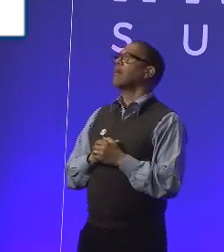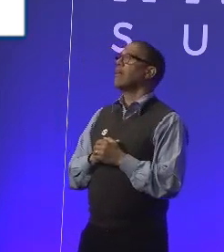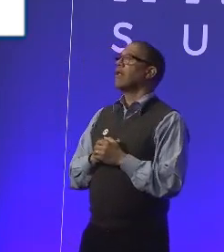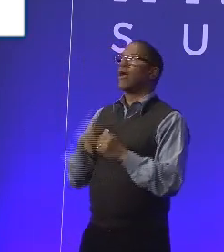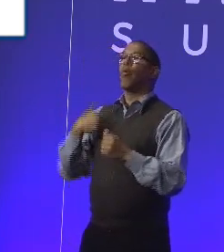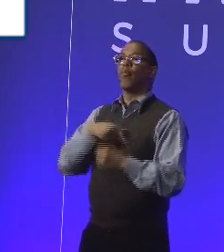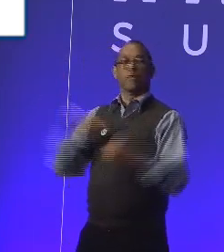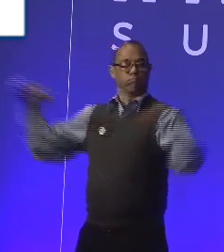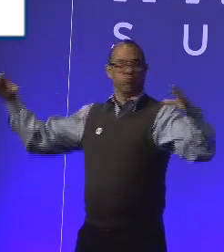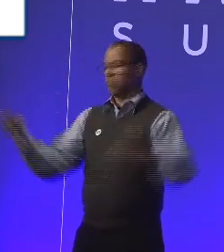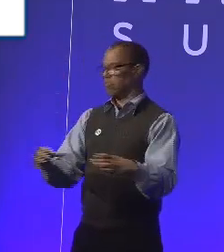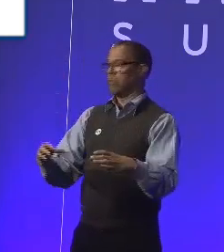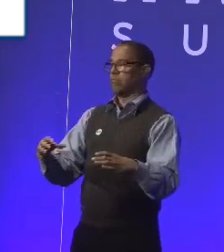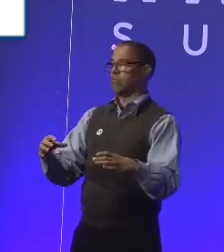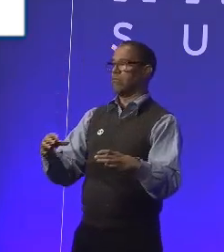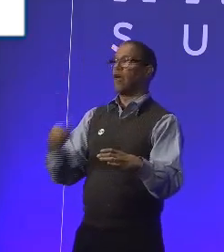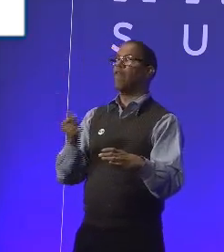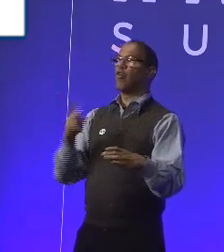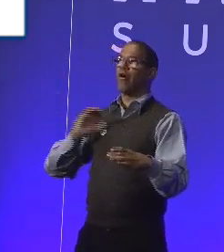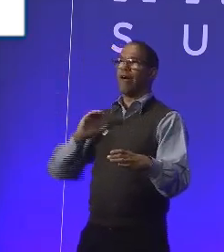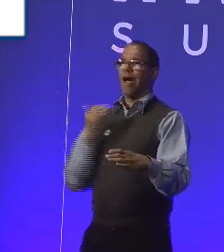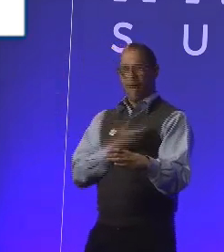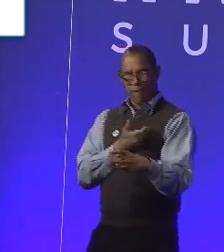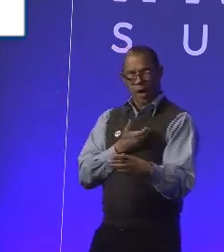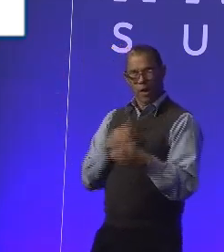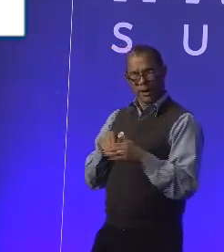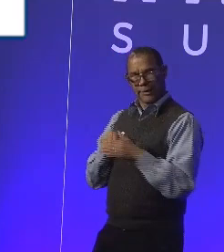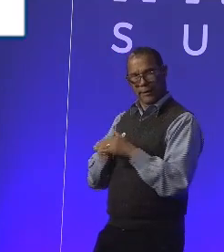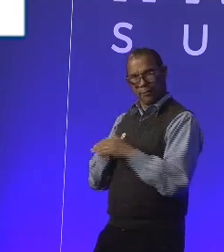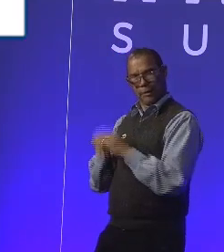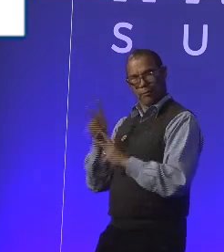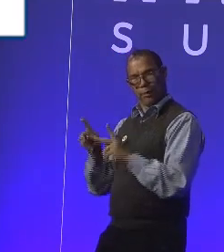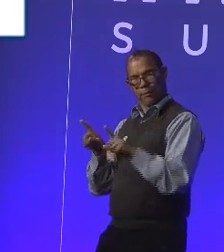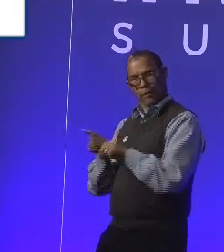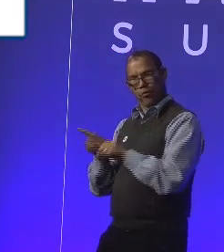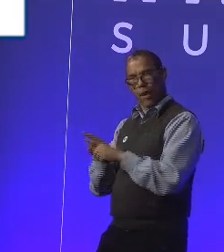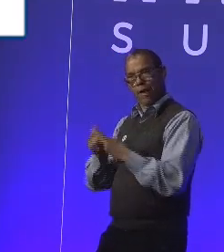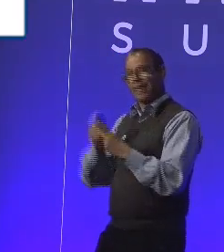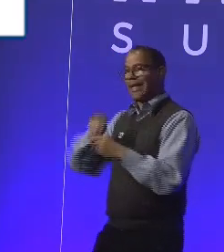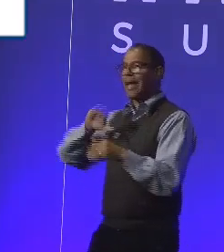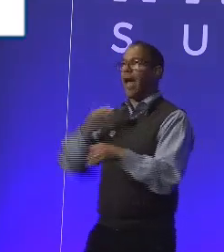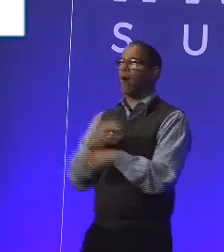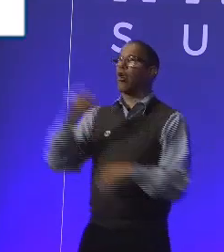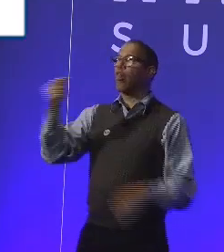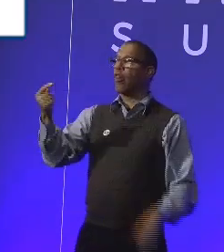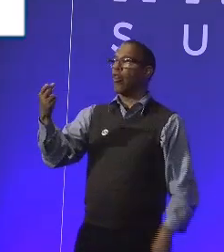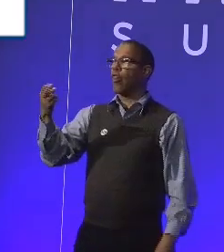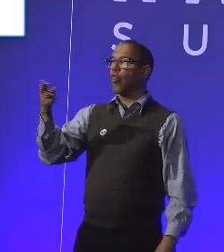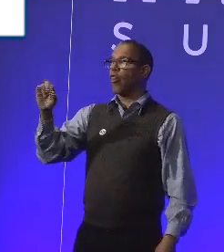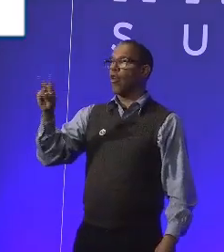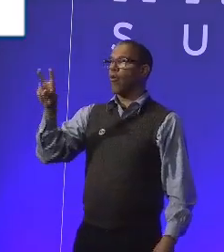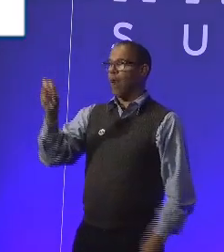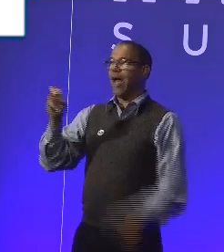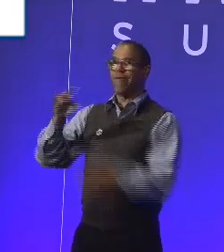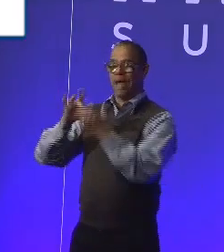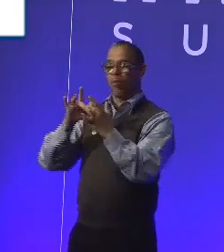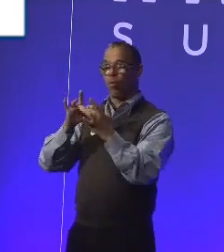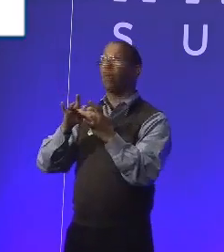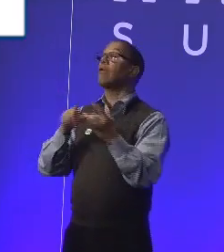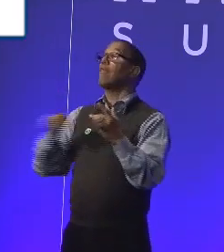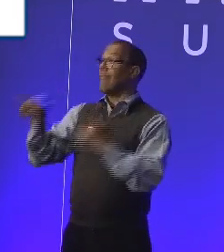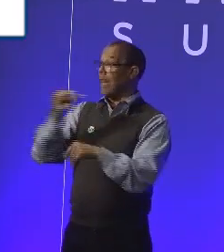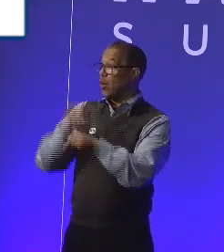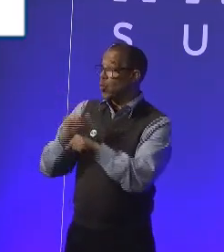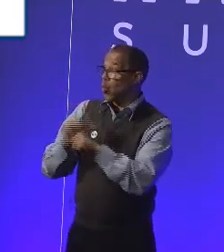together with a few of our accessibility users as well, who are colleagues in our Thrive network. And they looked at the product with